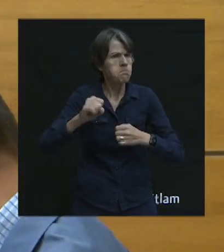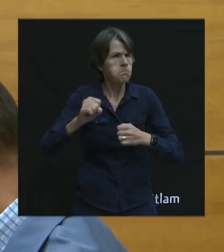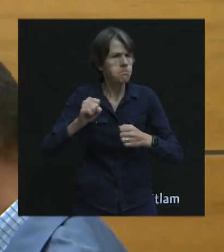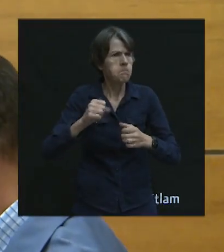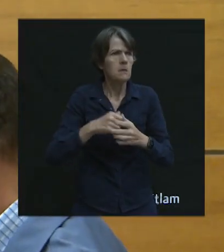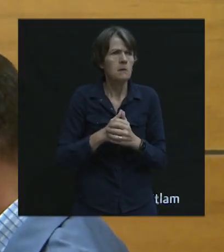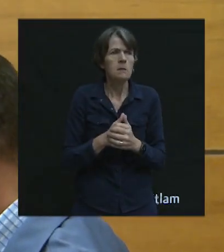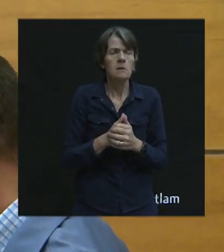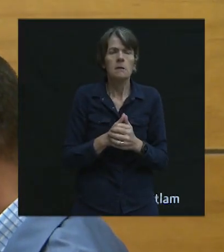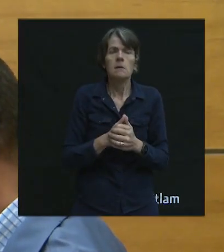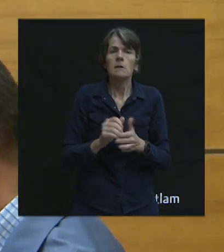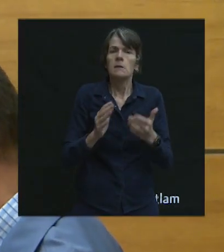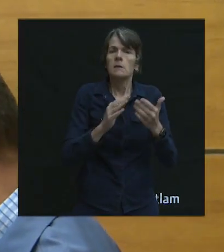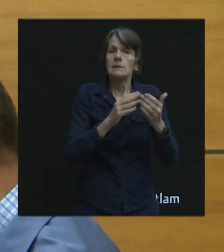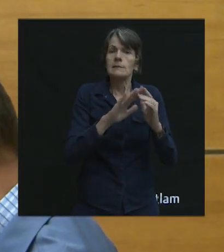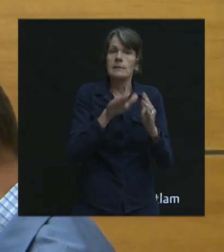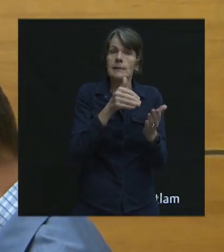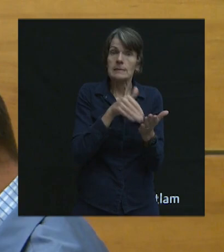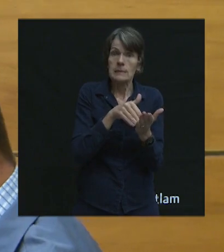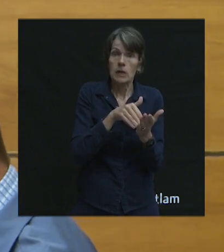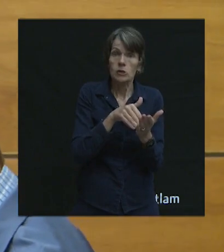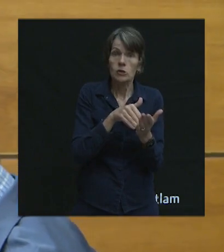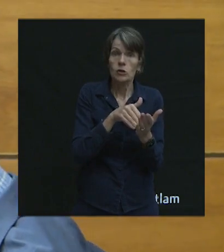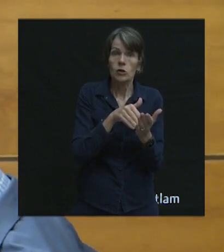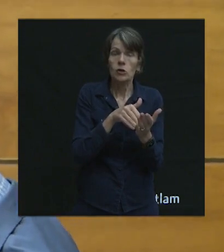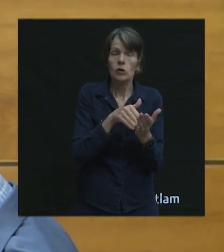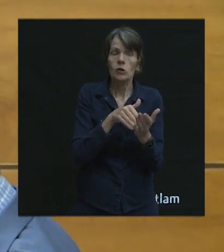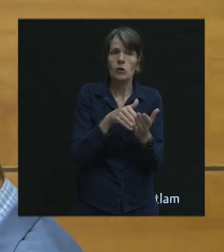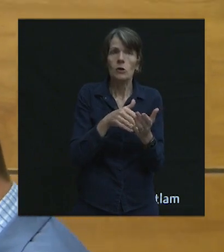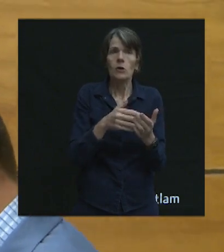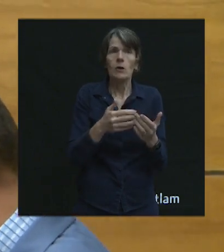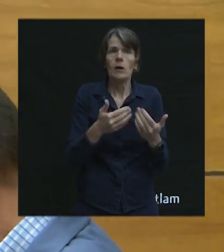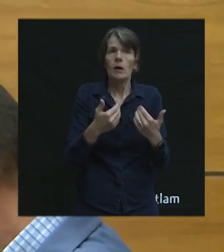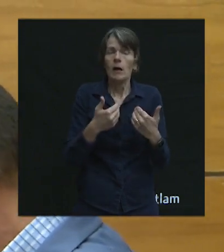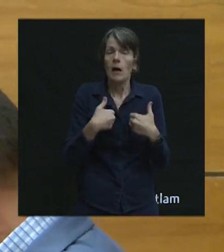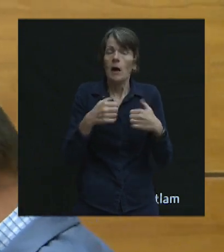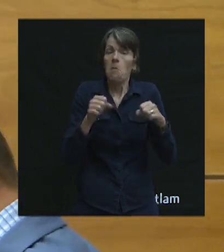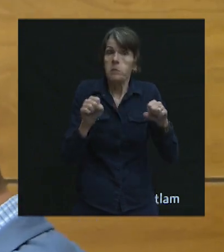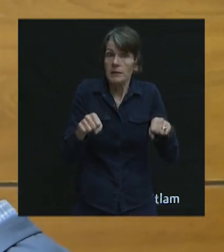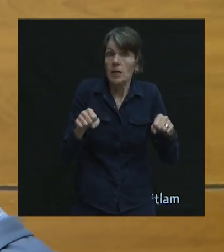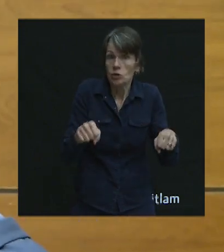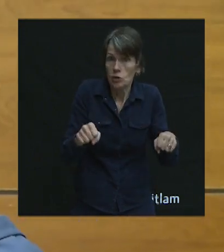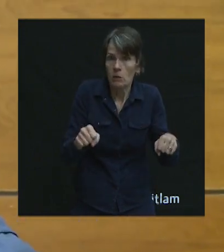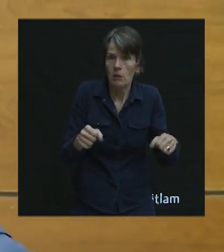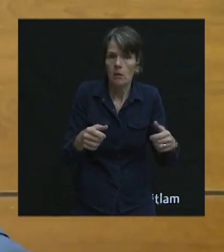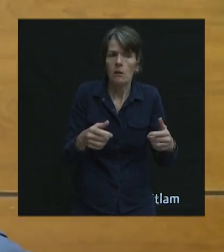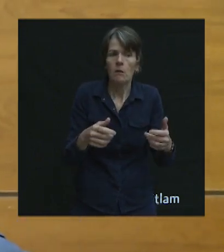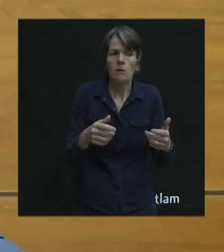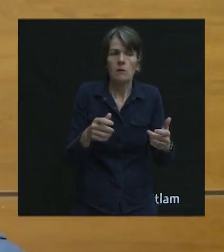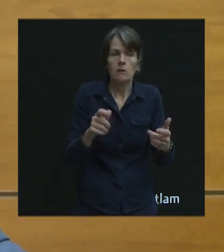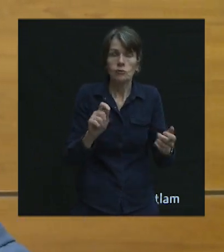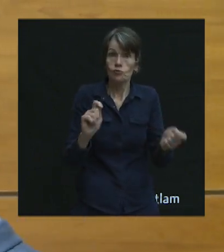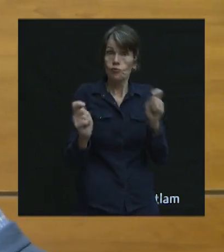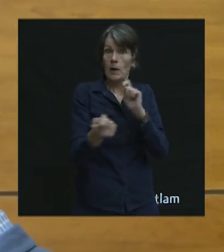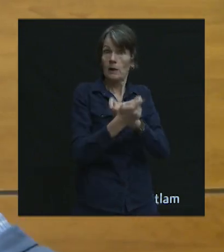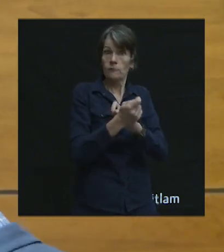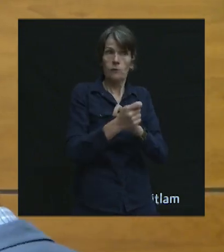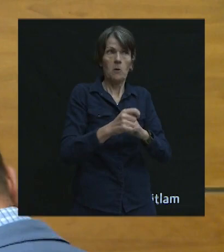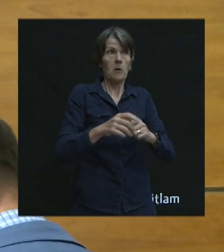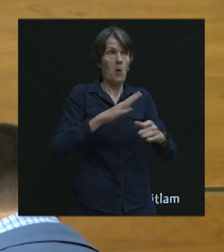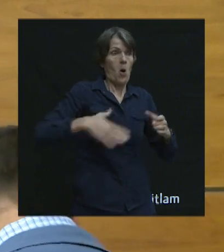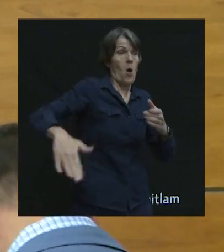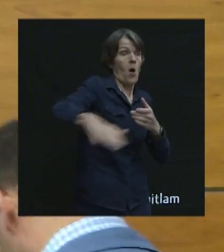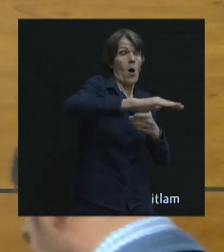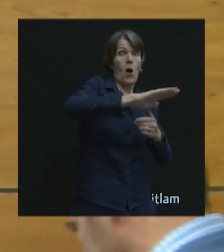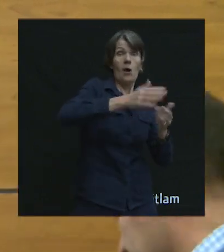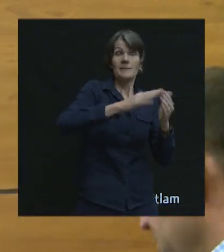There is a city centre land use plan that has the potential to transform the entire city centre